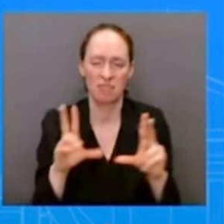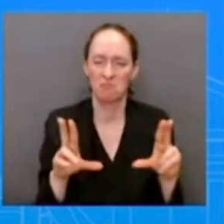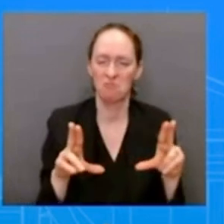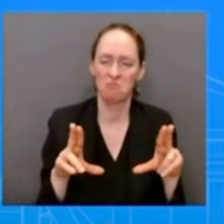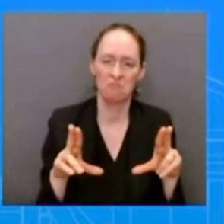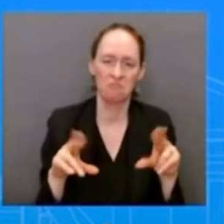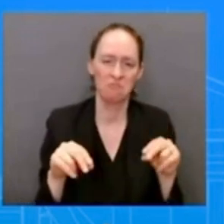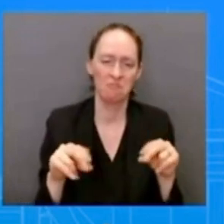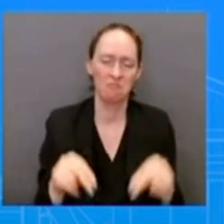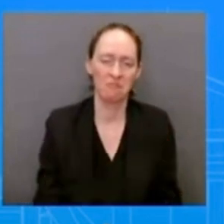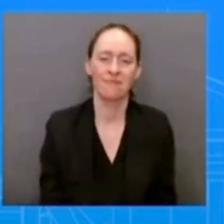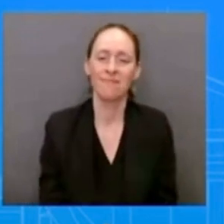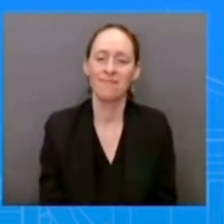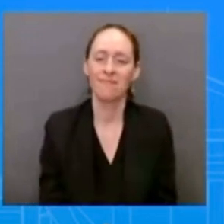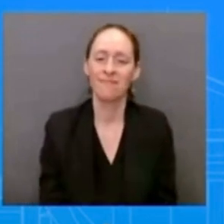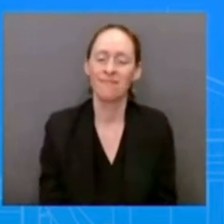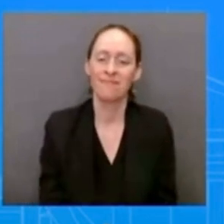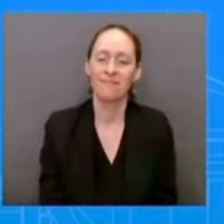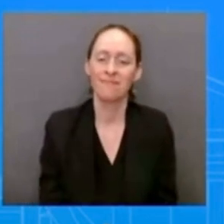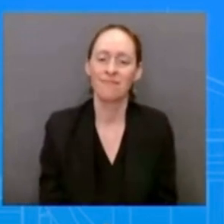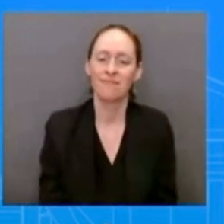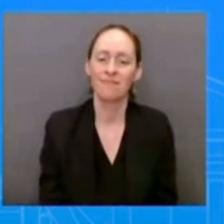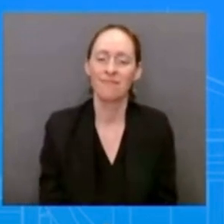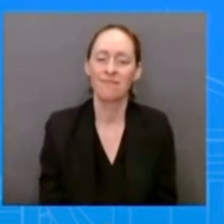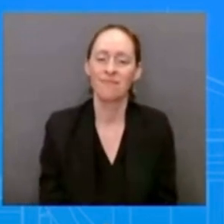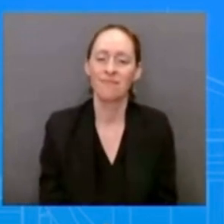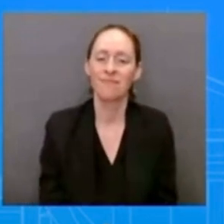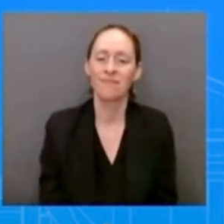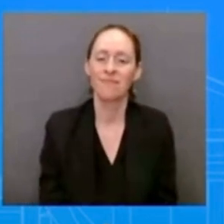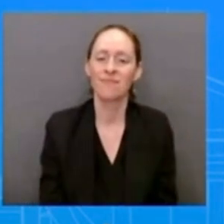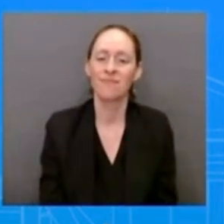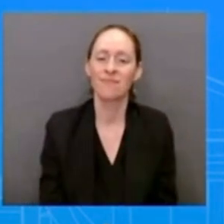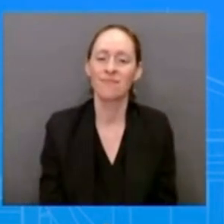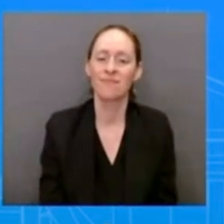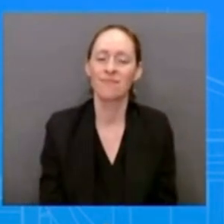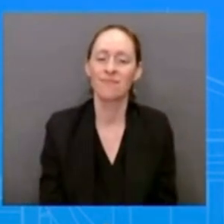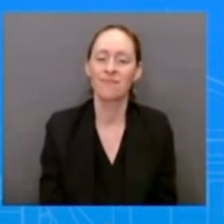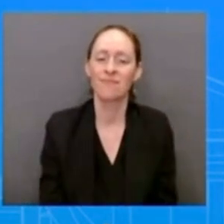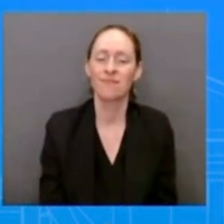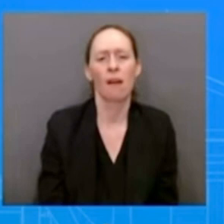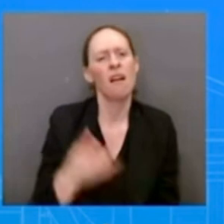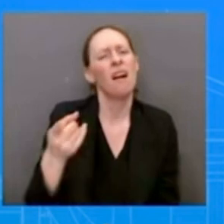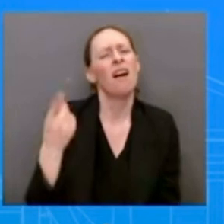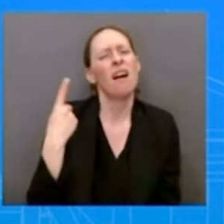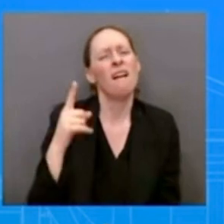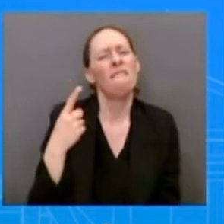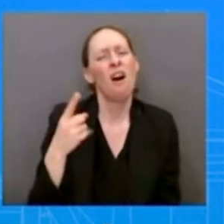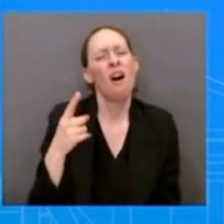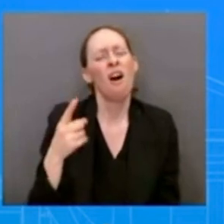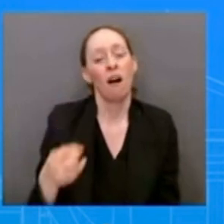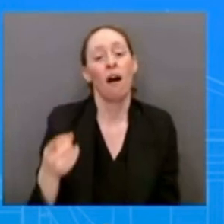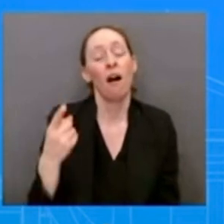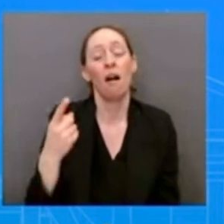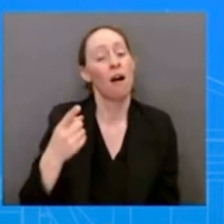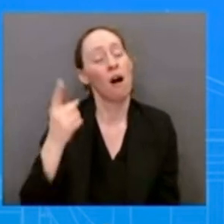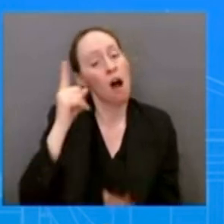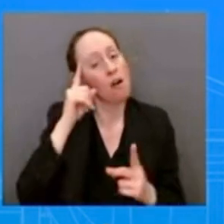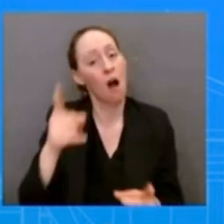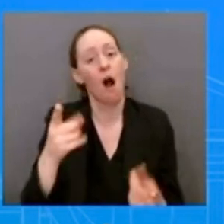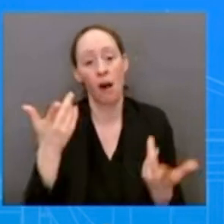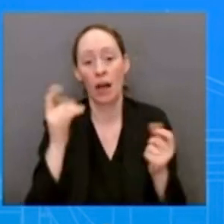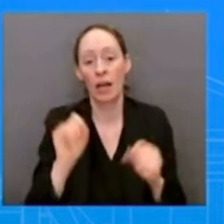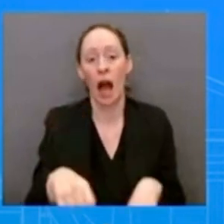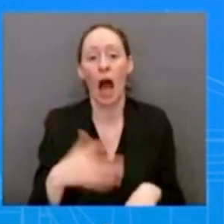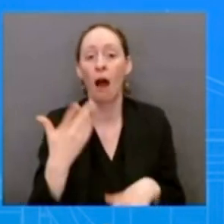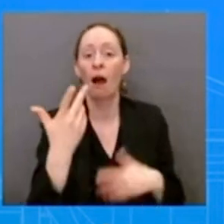is used particularly for its armor piercing capabilities so again the if if Russia